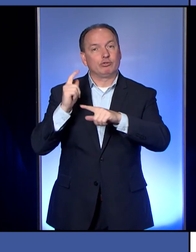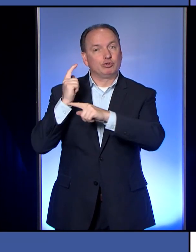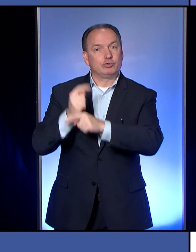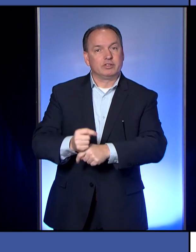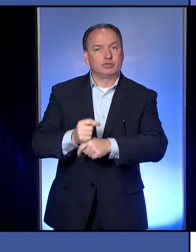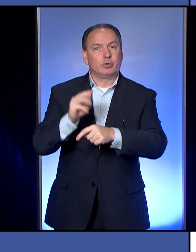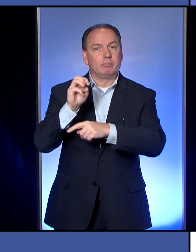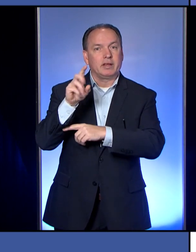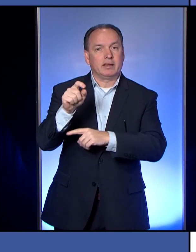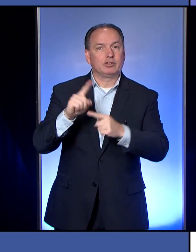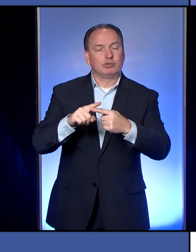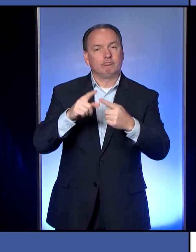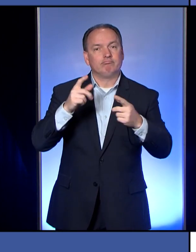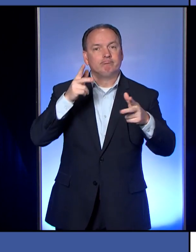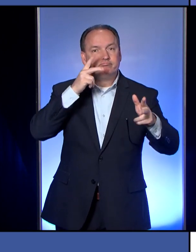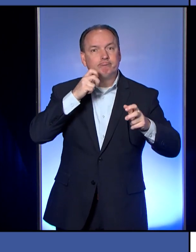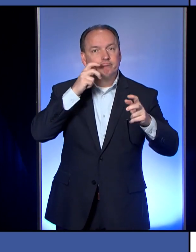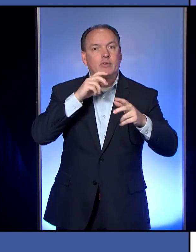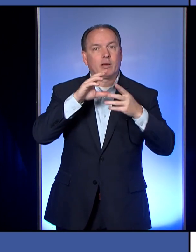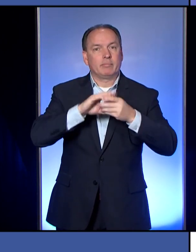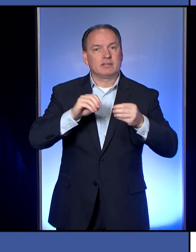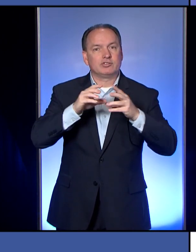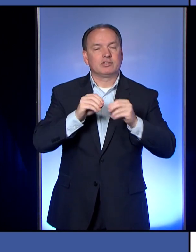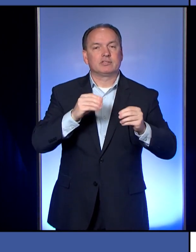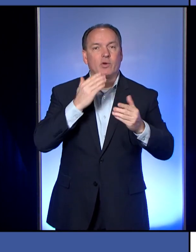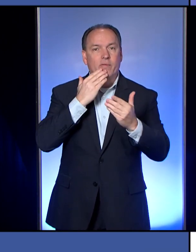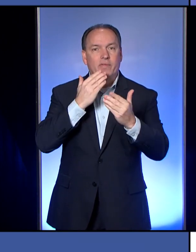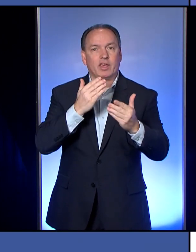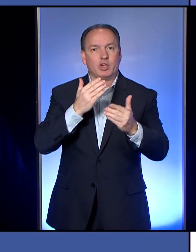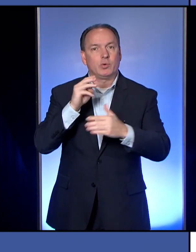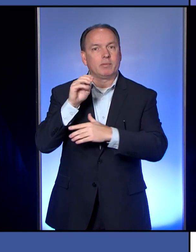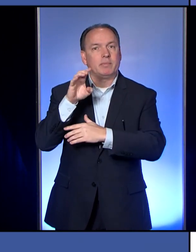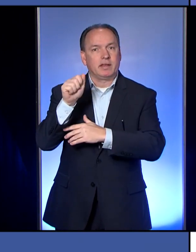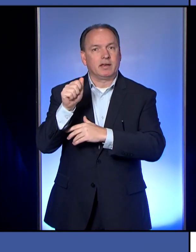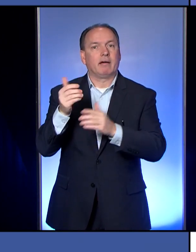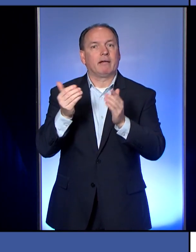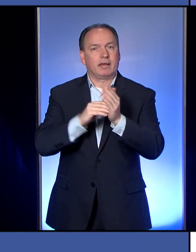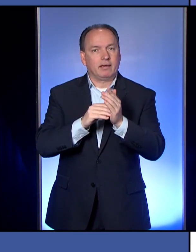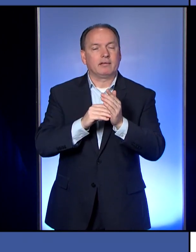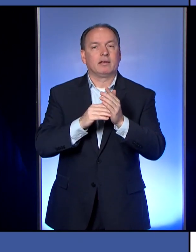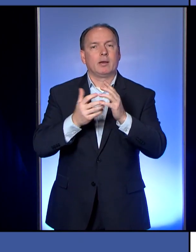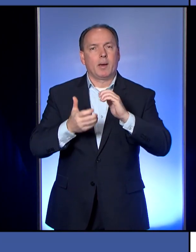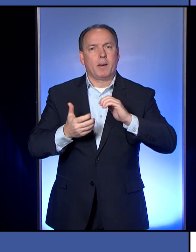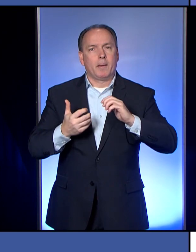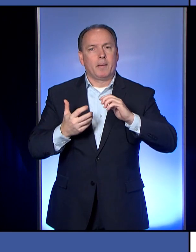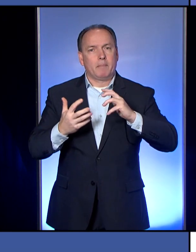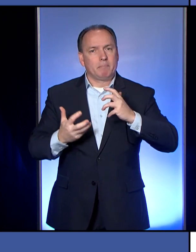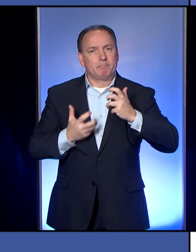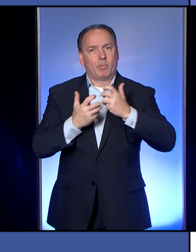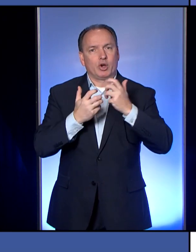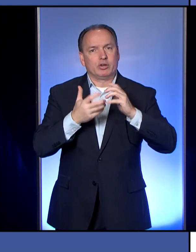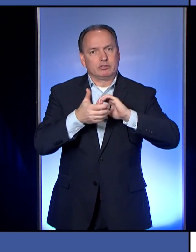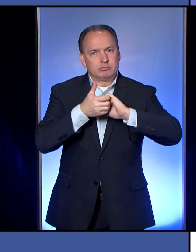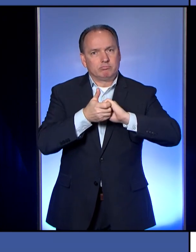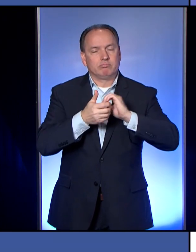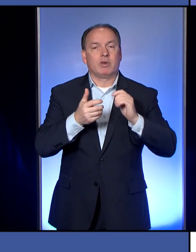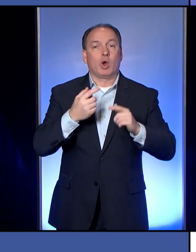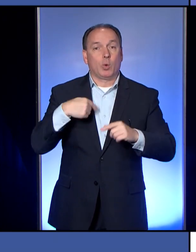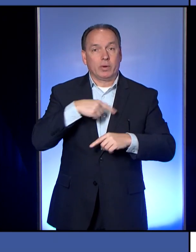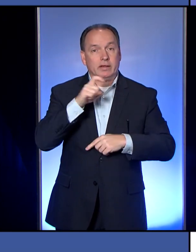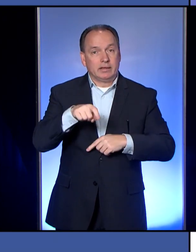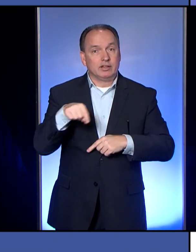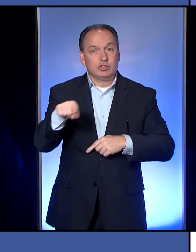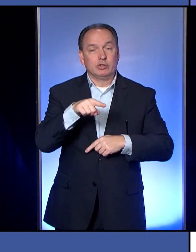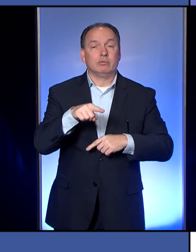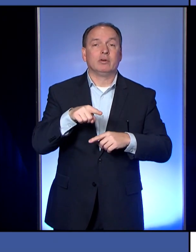forms to get her messages. And so thank you to our media for being our partners in this. We need you and you've been great.